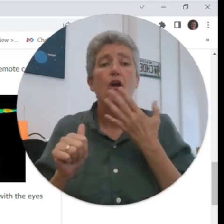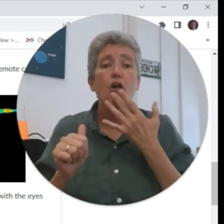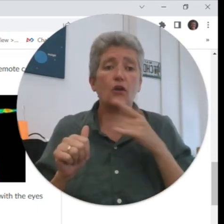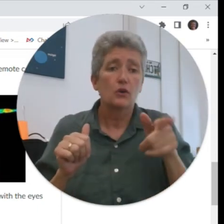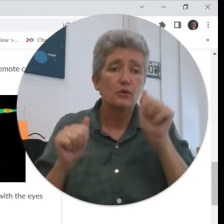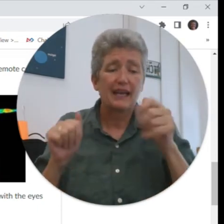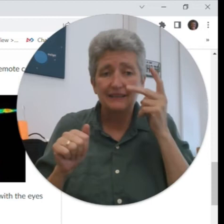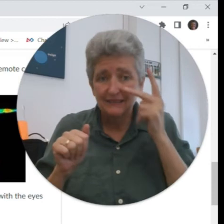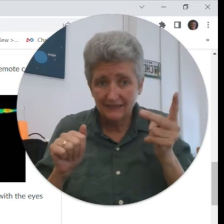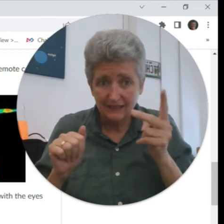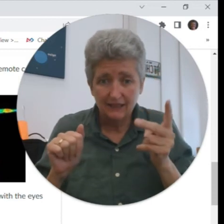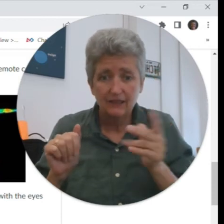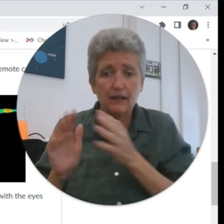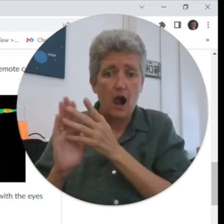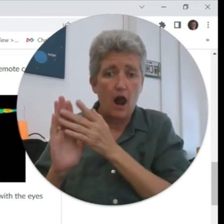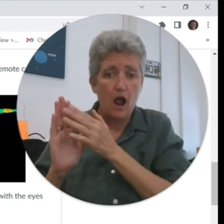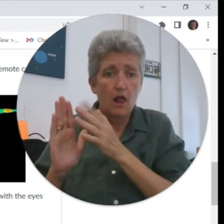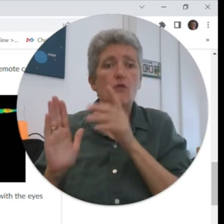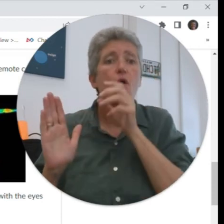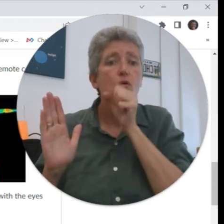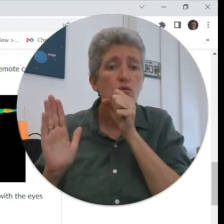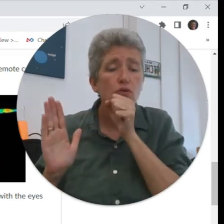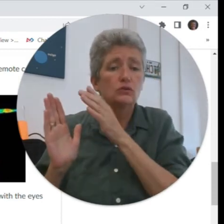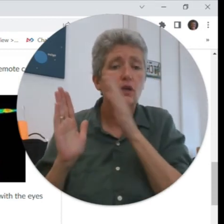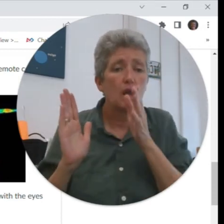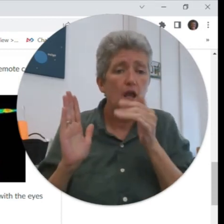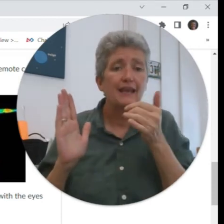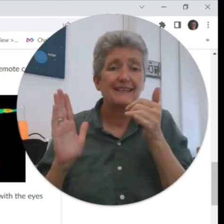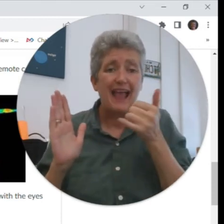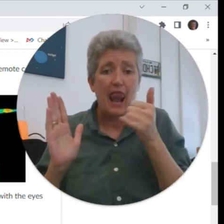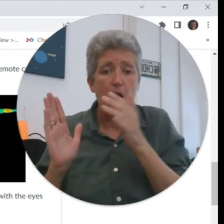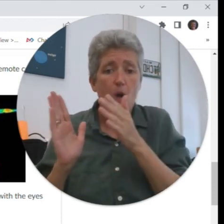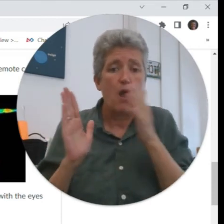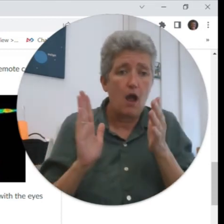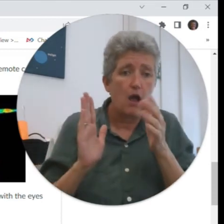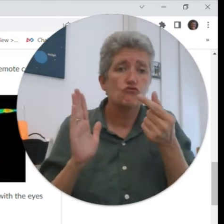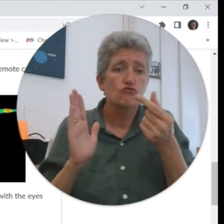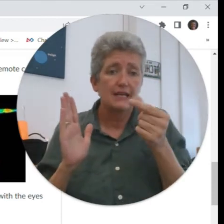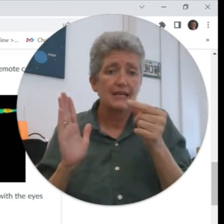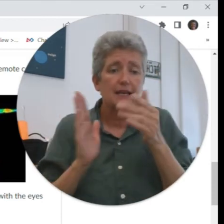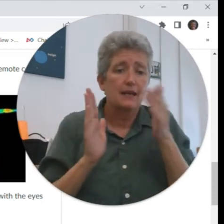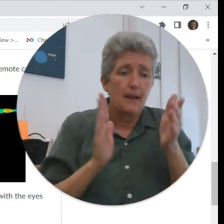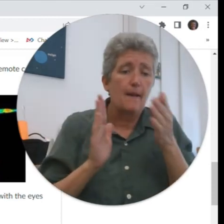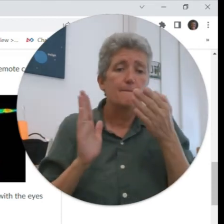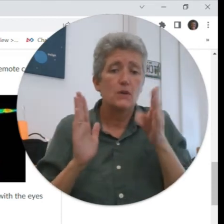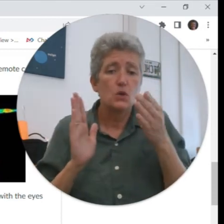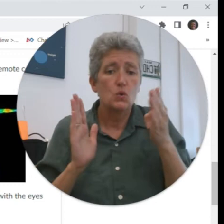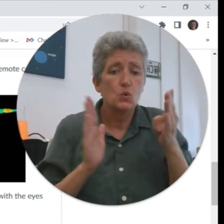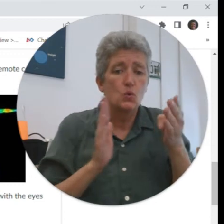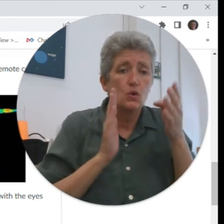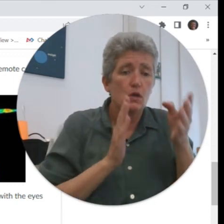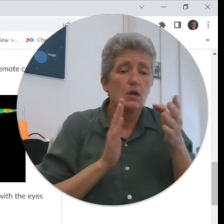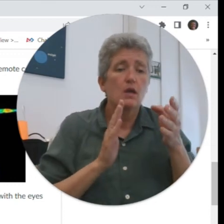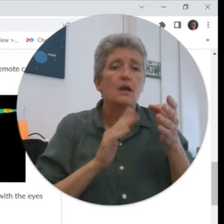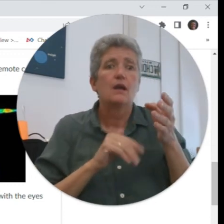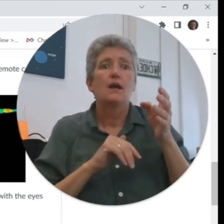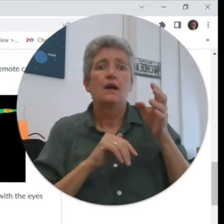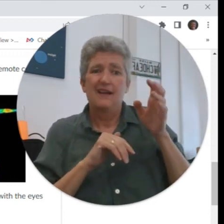part that you can see and you can see those colors red orange yellow green